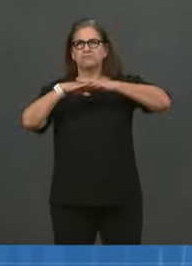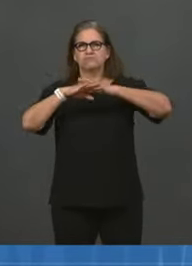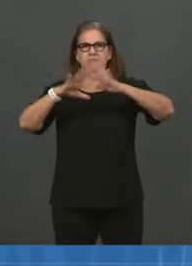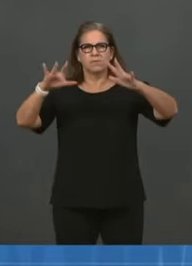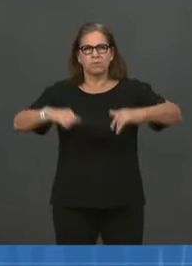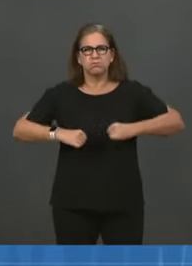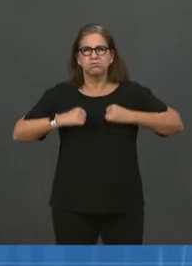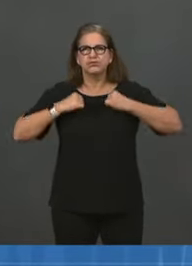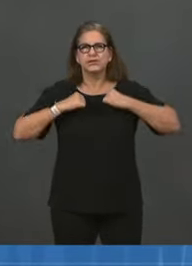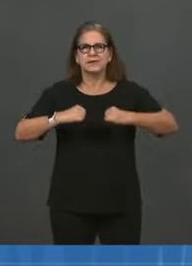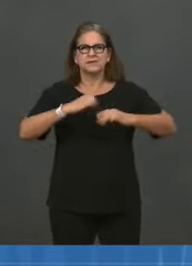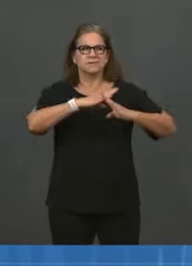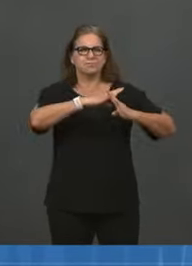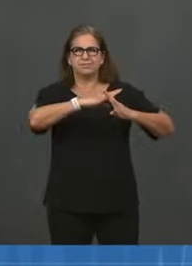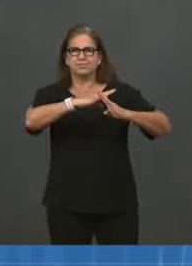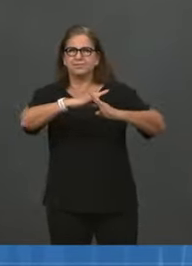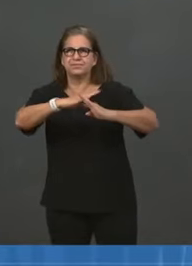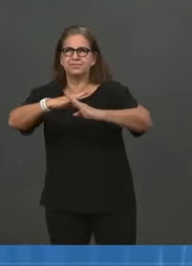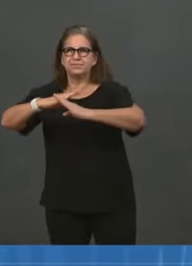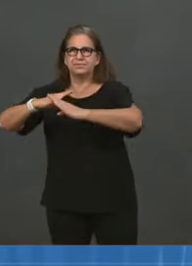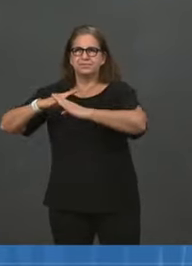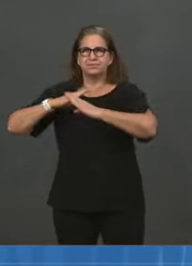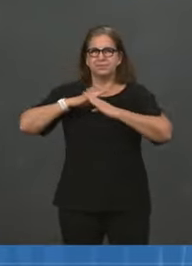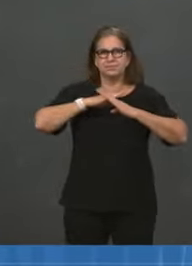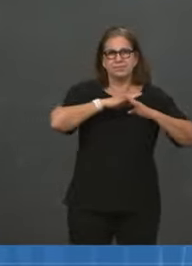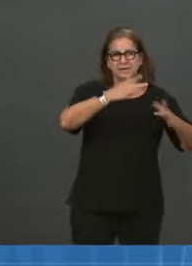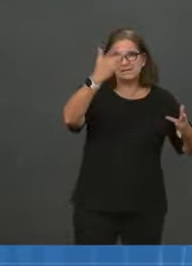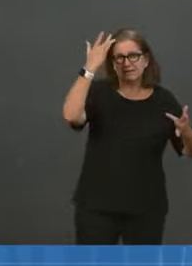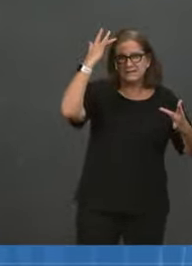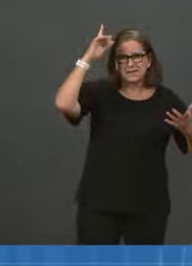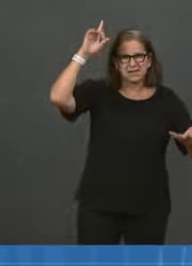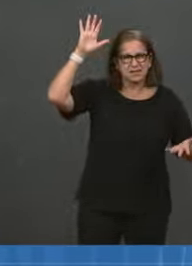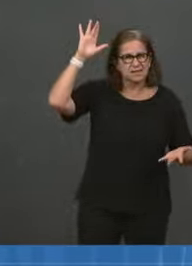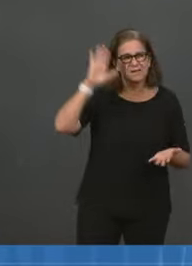And to be clear, we are ready to execute on boosters.